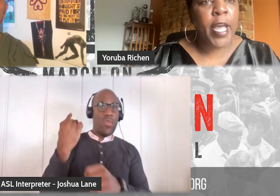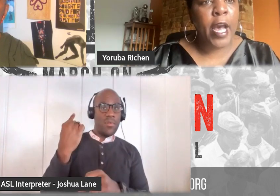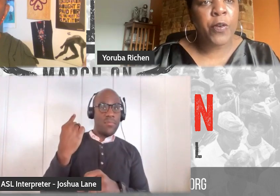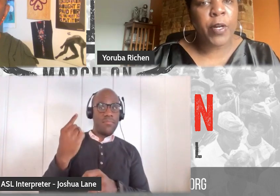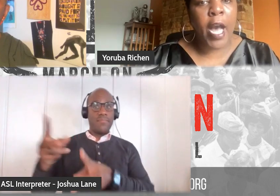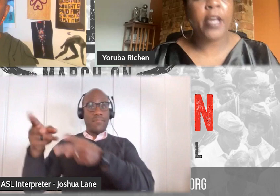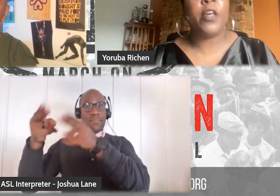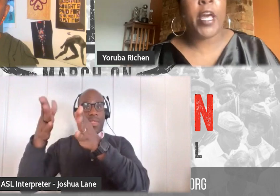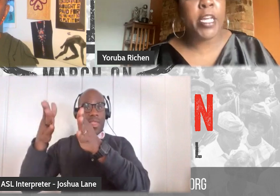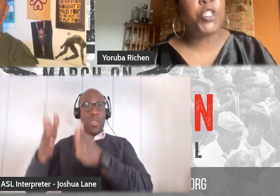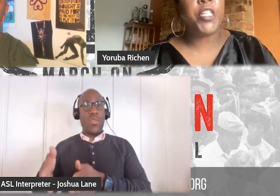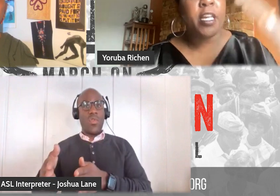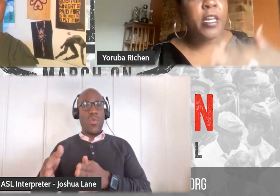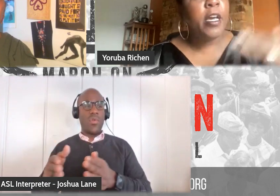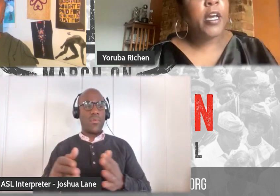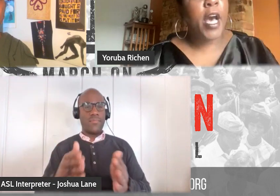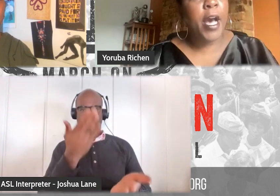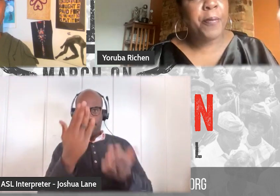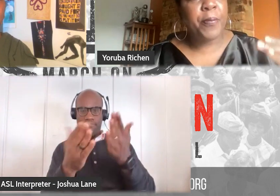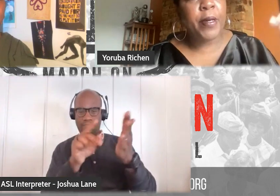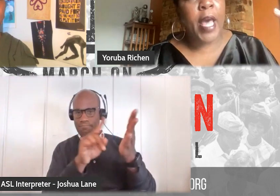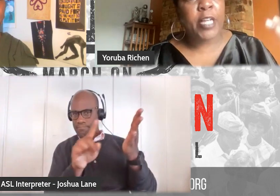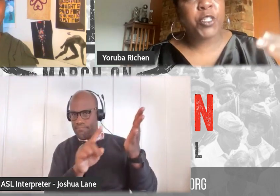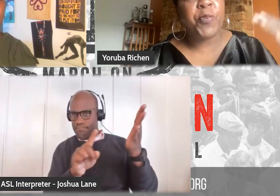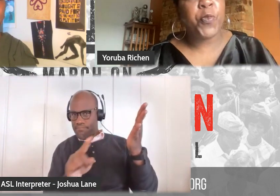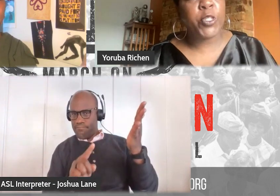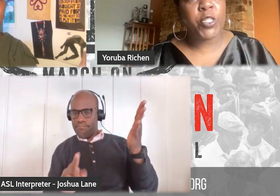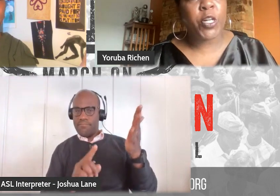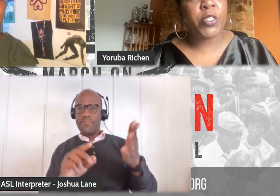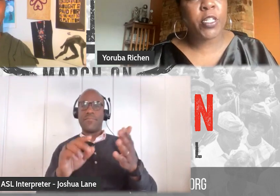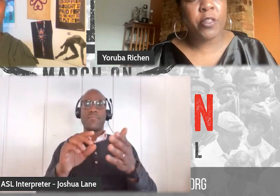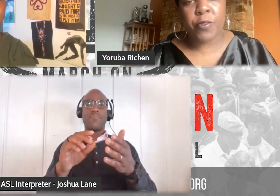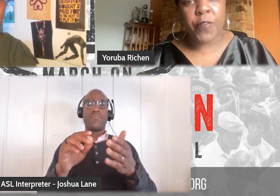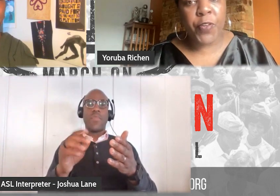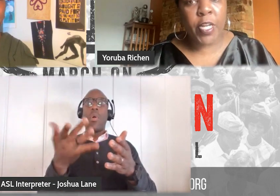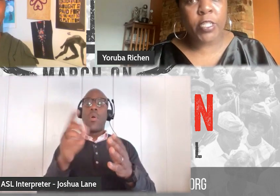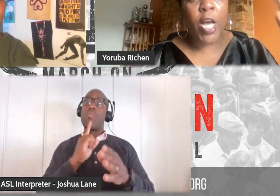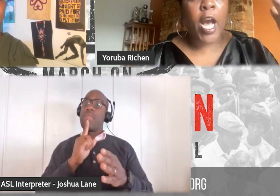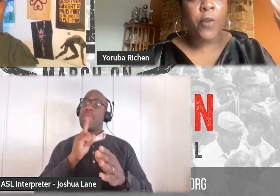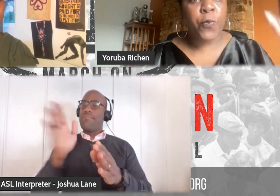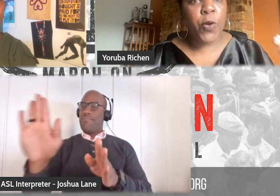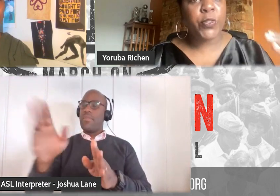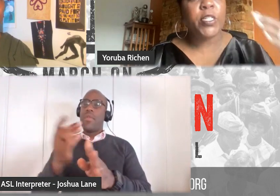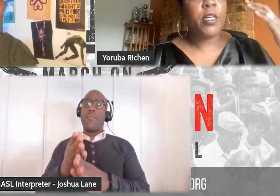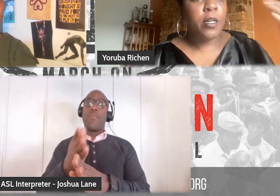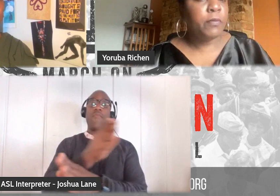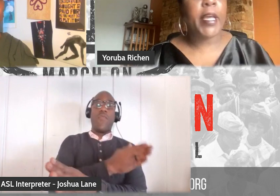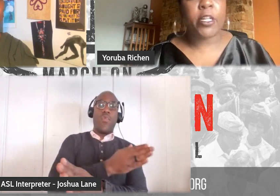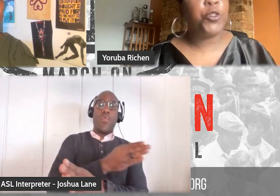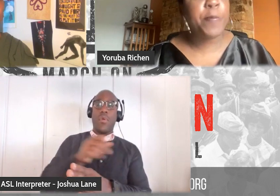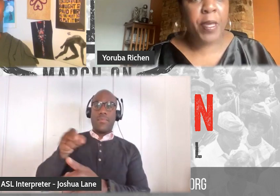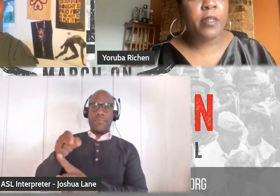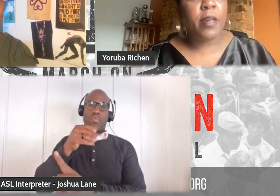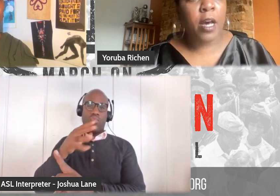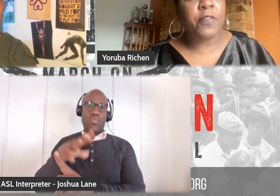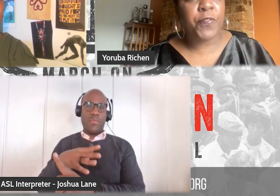figuring out, I initially, um, actually before she started looking through the footage, I wrote like a treatment of,